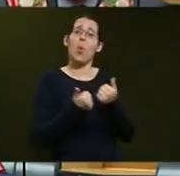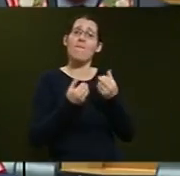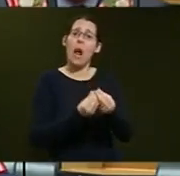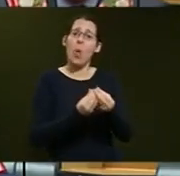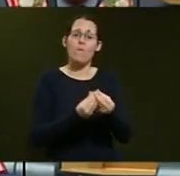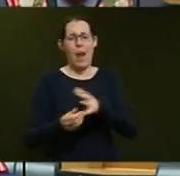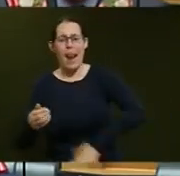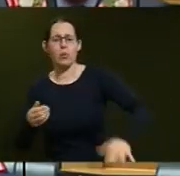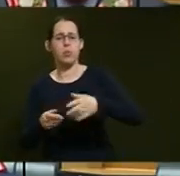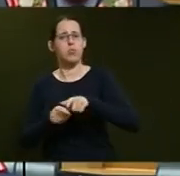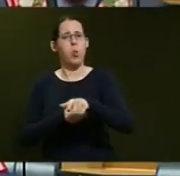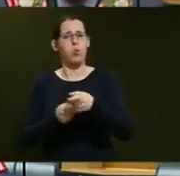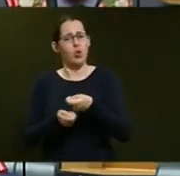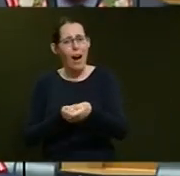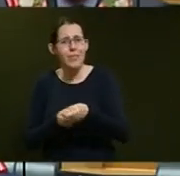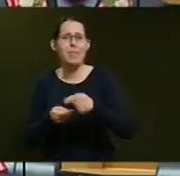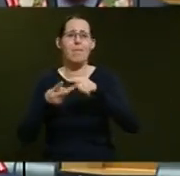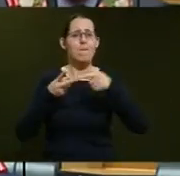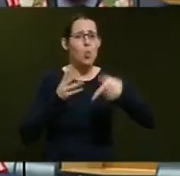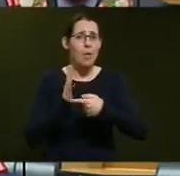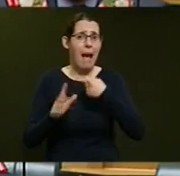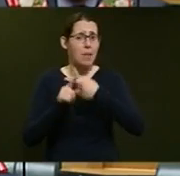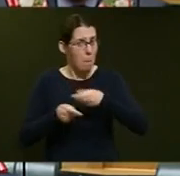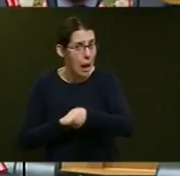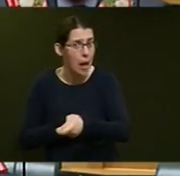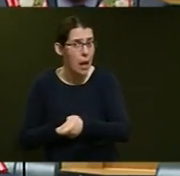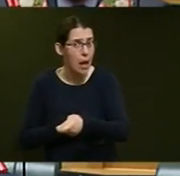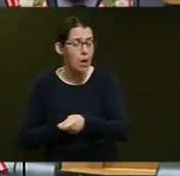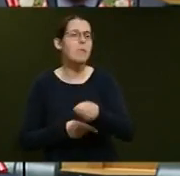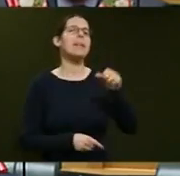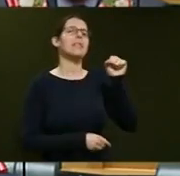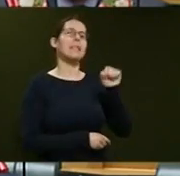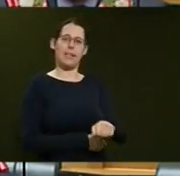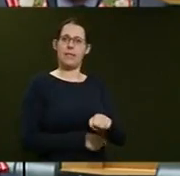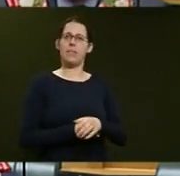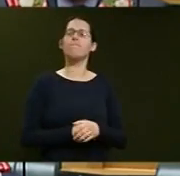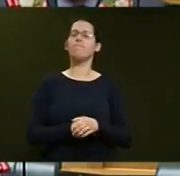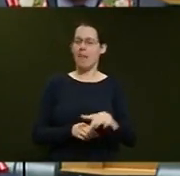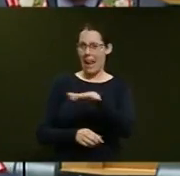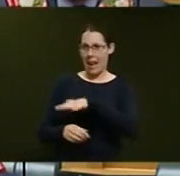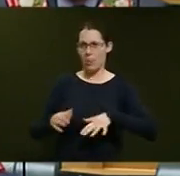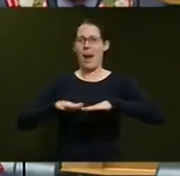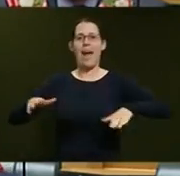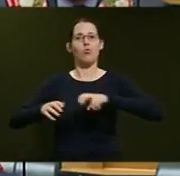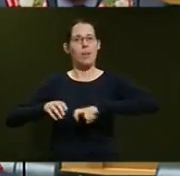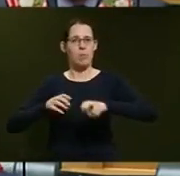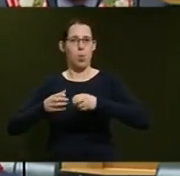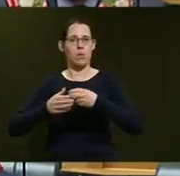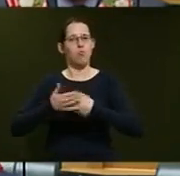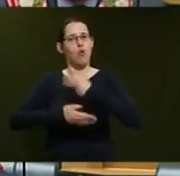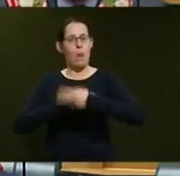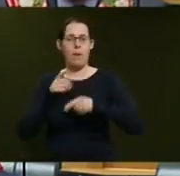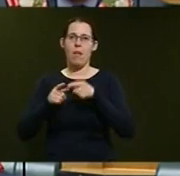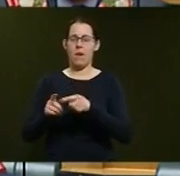The Honourable Phil Twyfer. Yes, the National Land Transport Programme is a record investment in our transport system, including